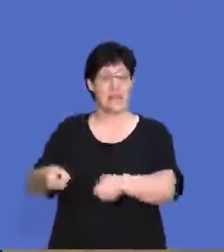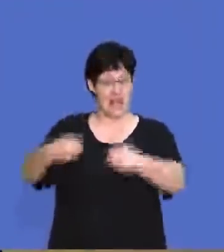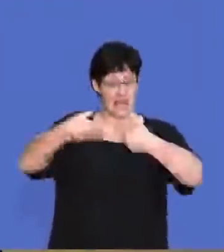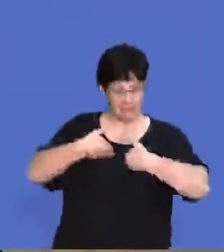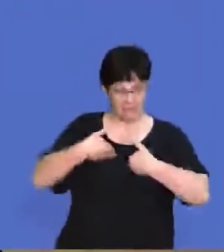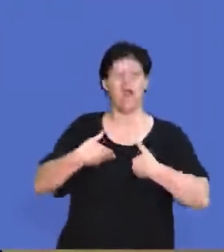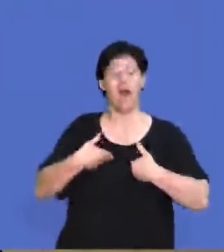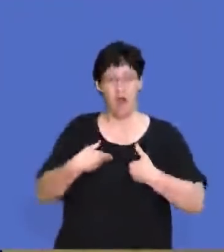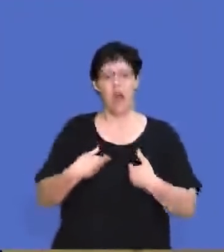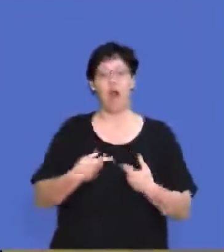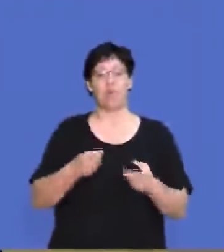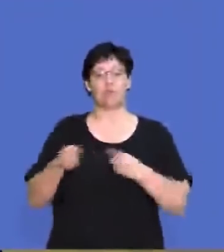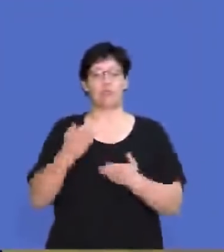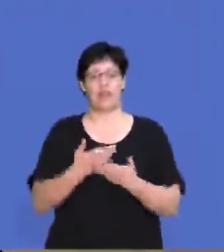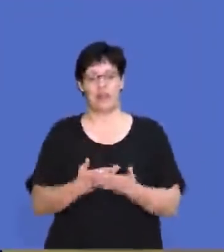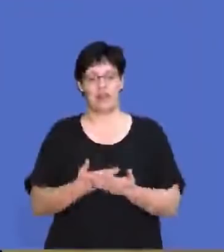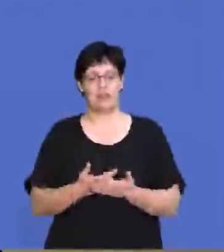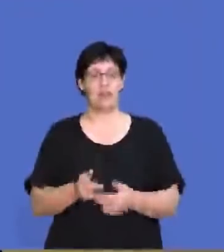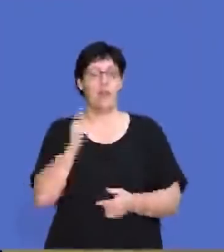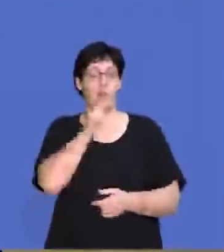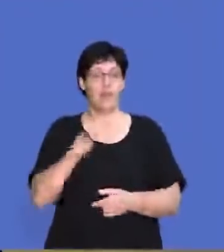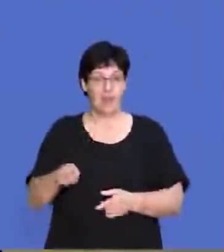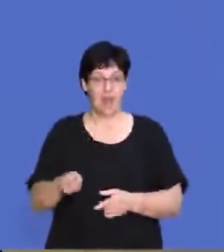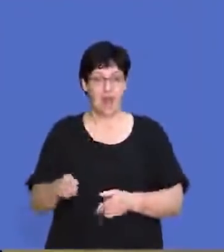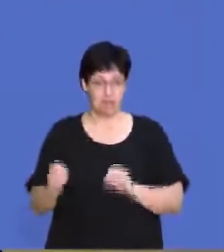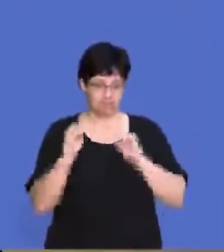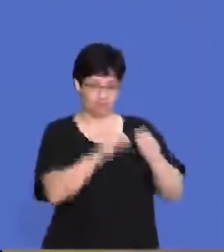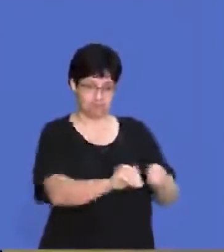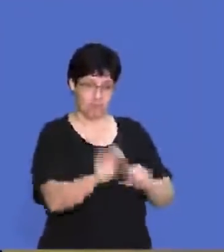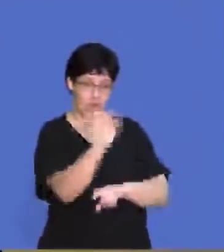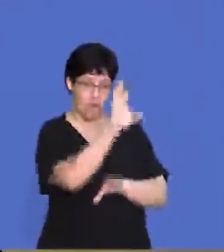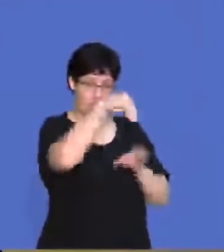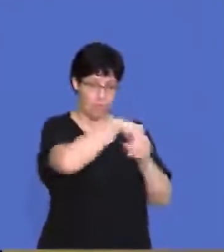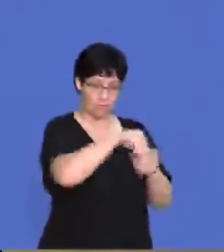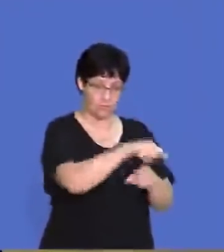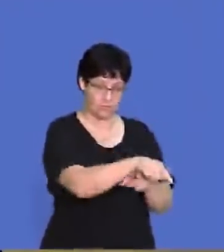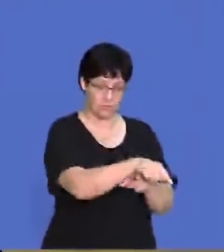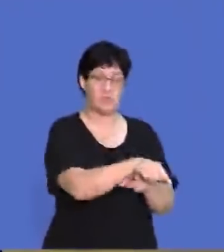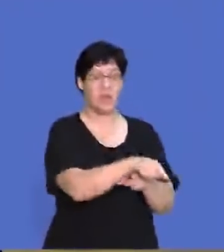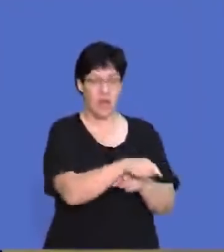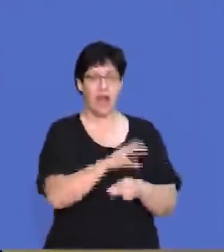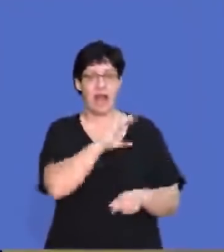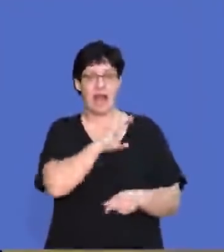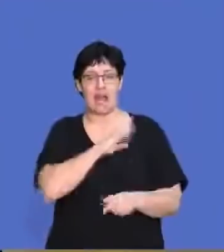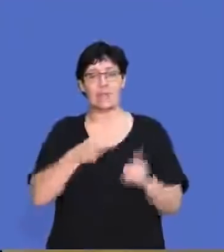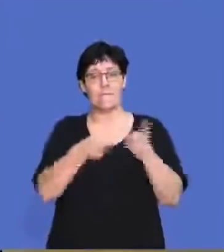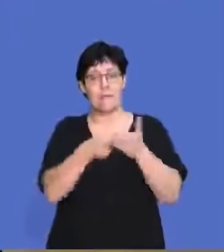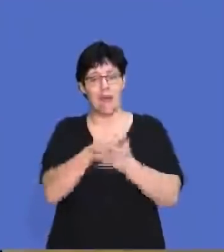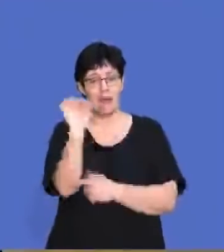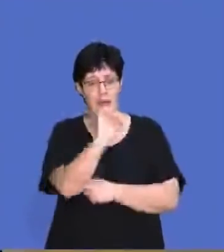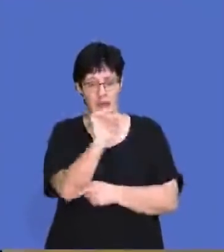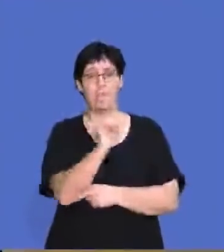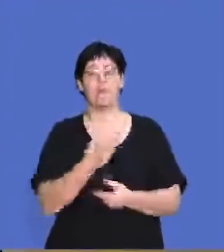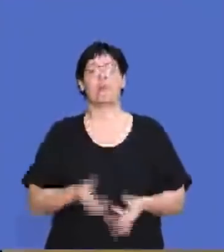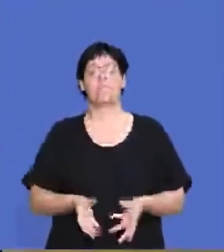of the products that our suppliers are getting. So when they are installed into the car, the clients that are buying our